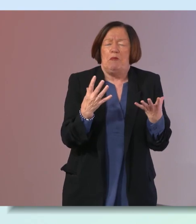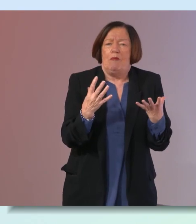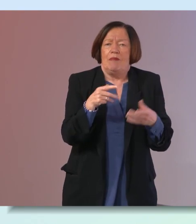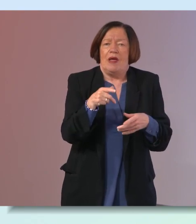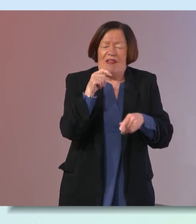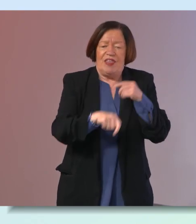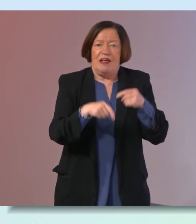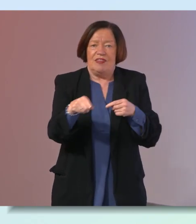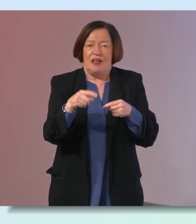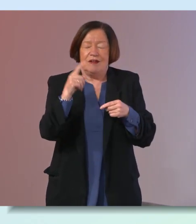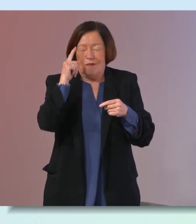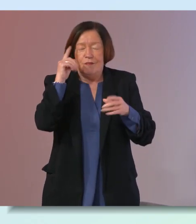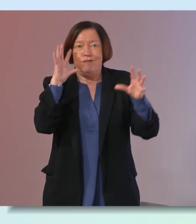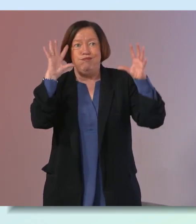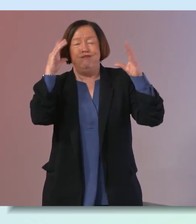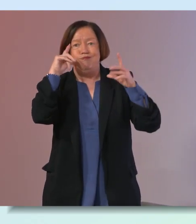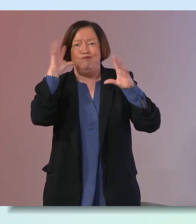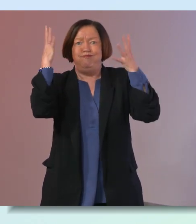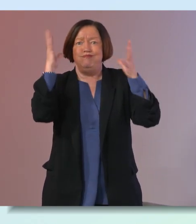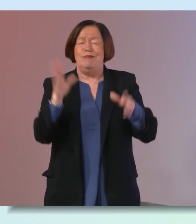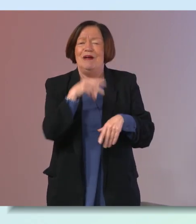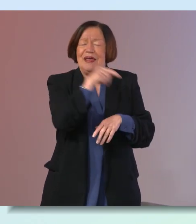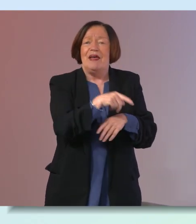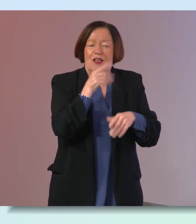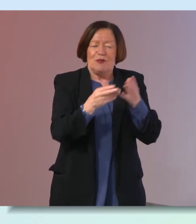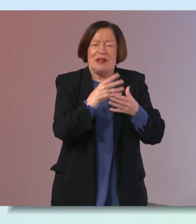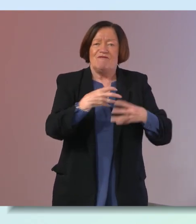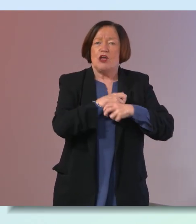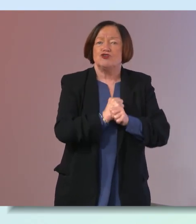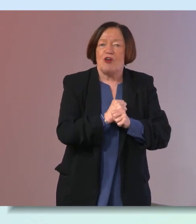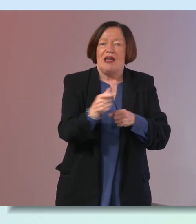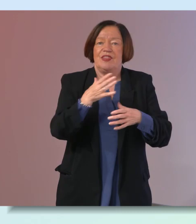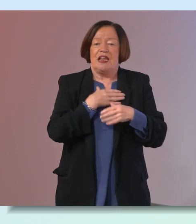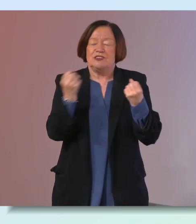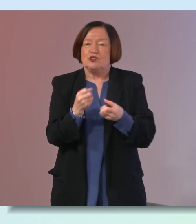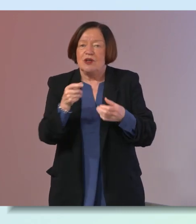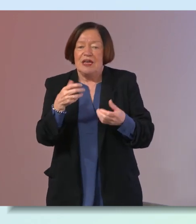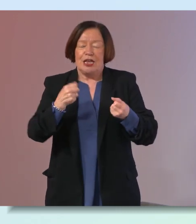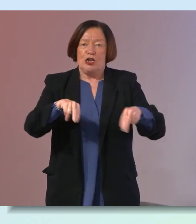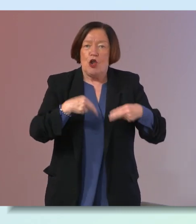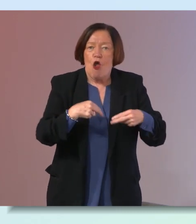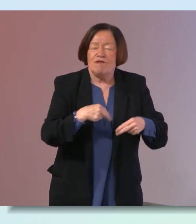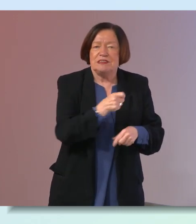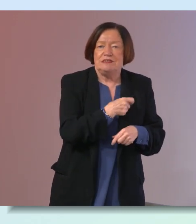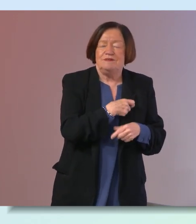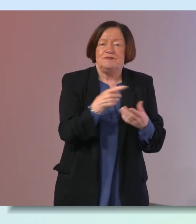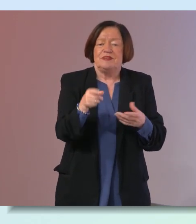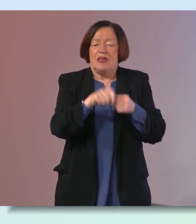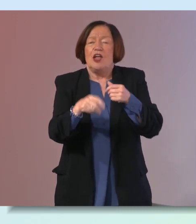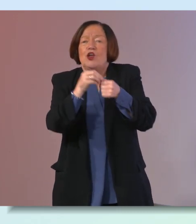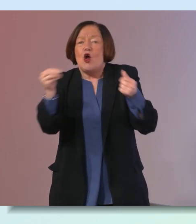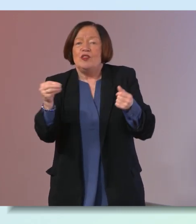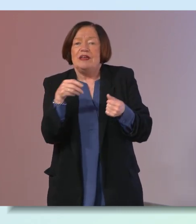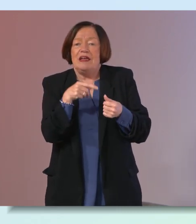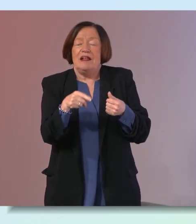they kind of freak out yeah but seriously is that people get very very stressed about if they like to be social and they get very nervous and then there's the others